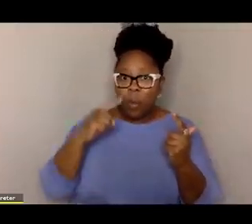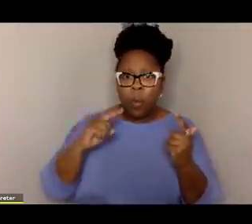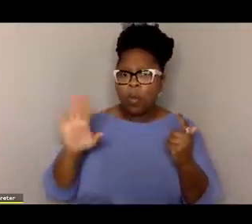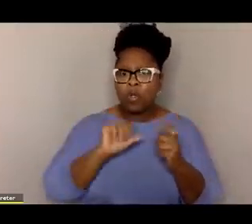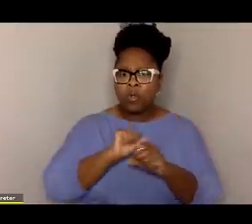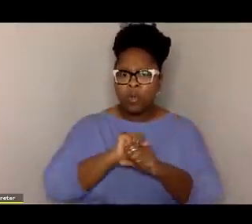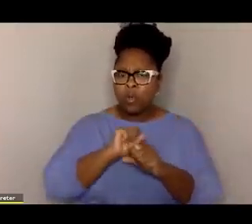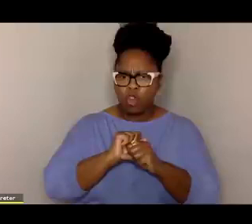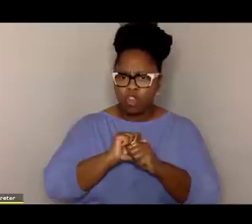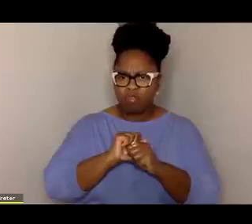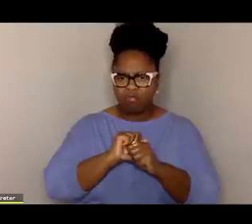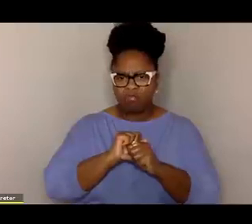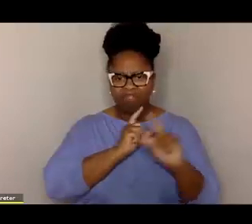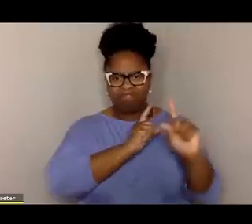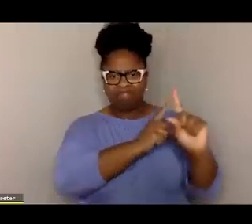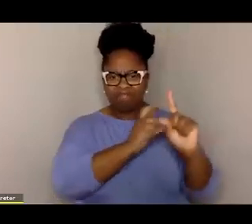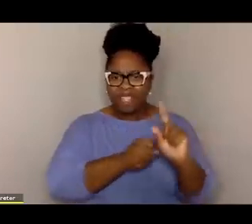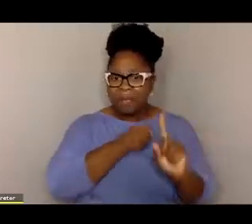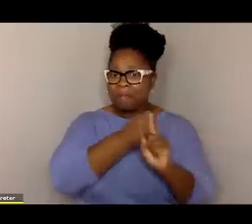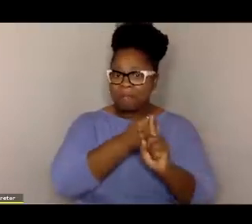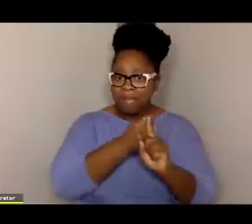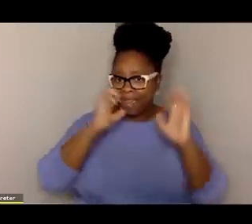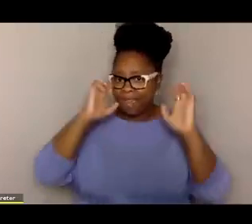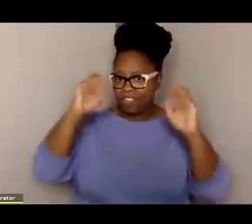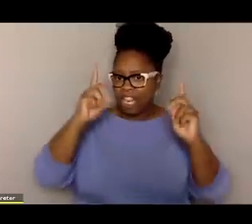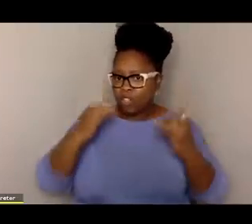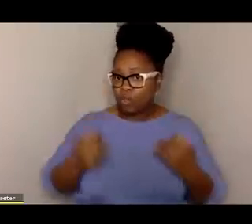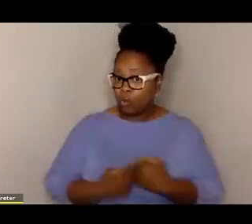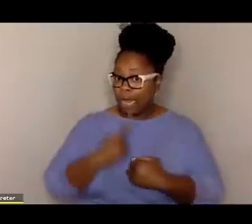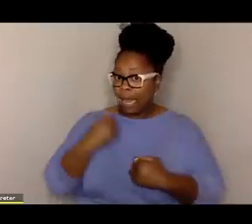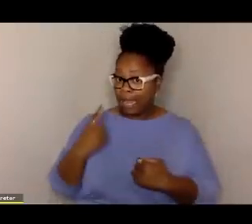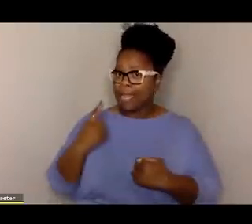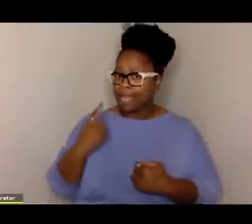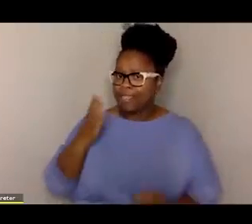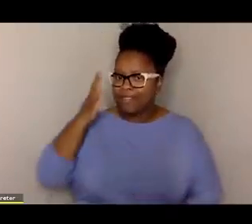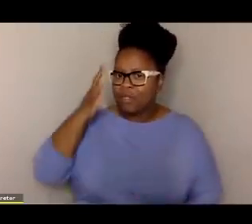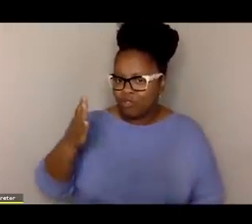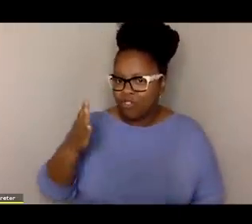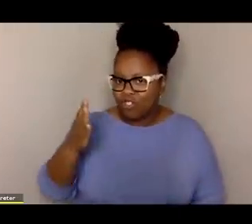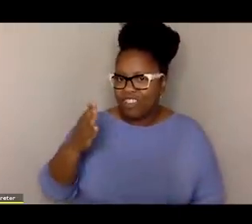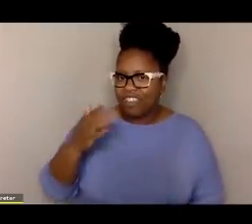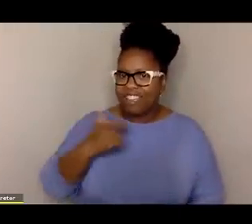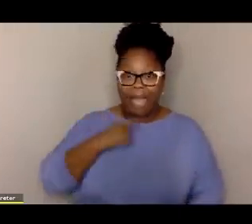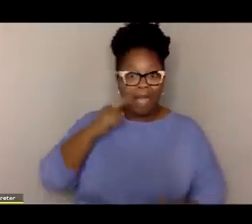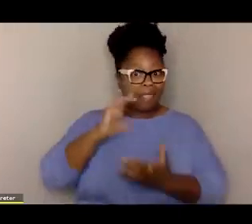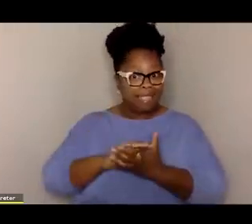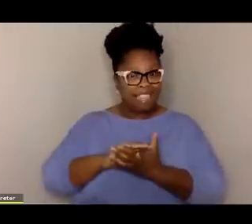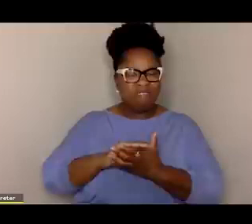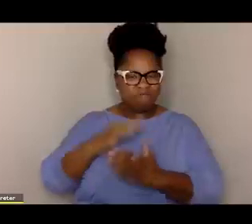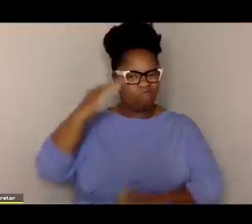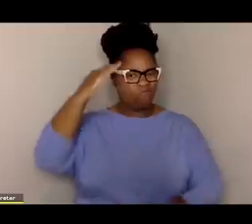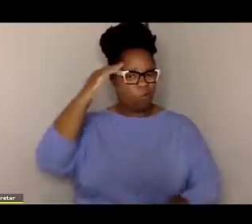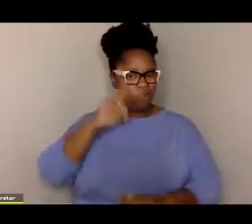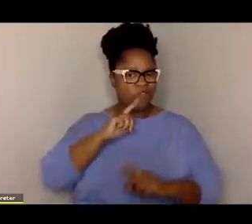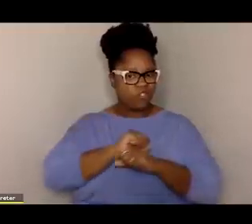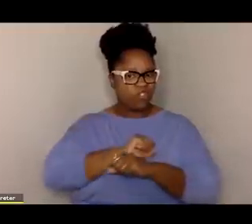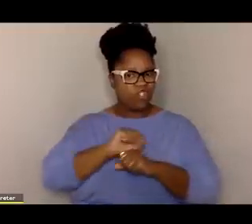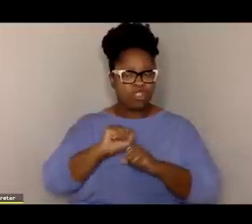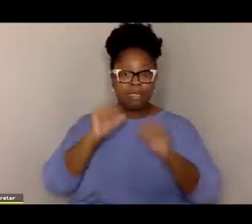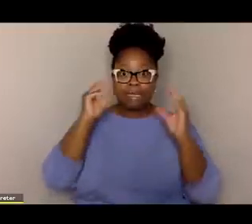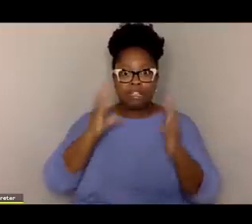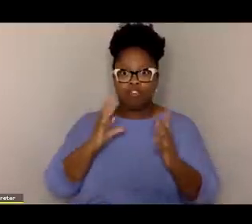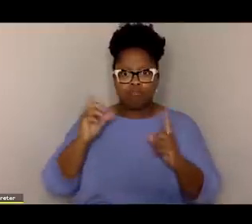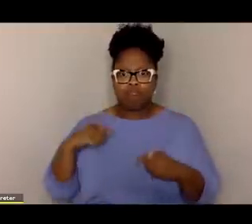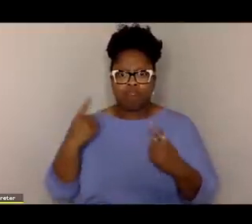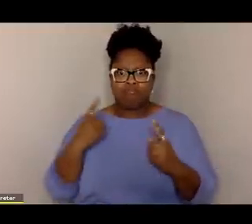the work that you're doing to impact education today and in the future. And I believe and know